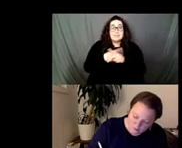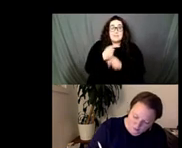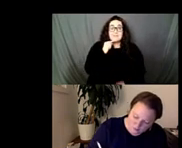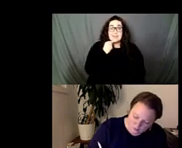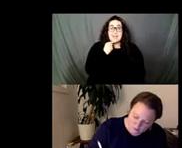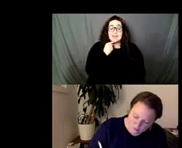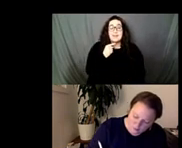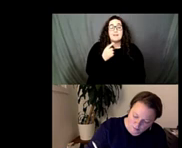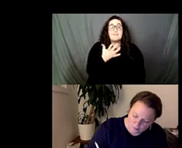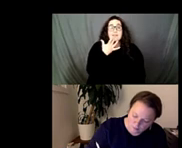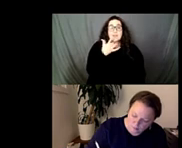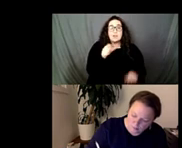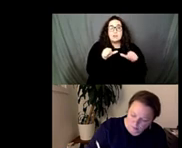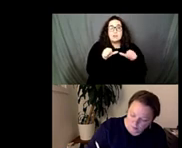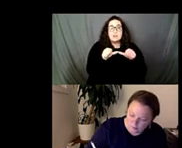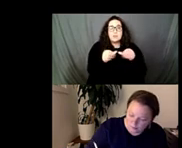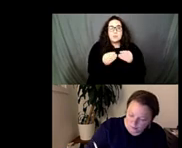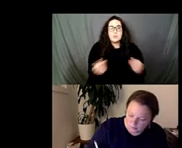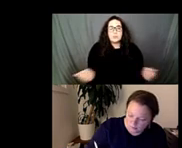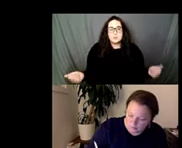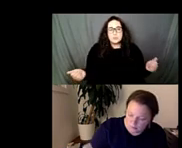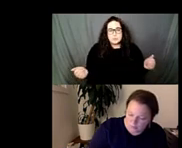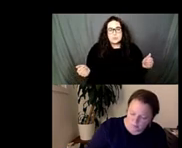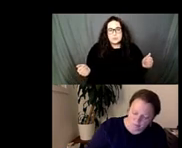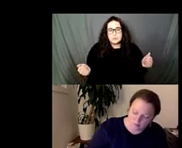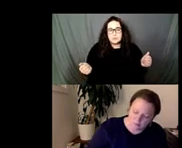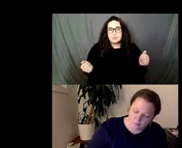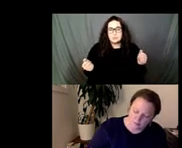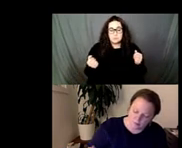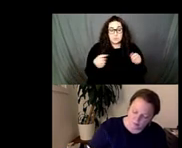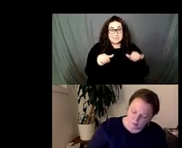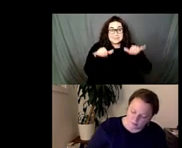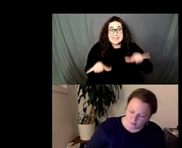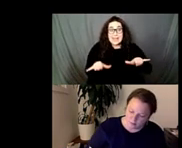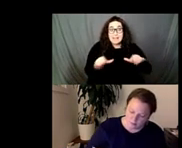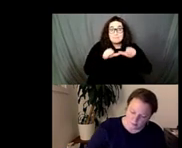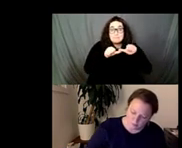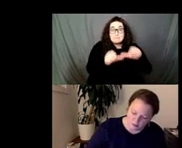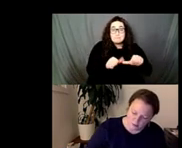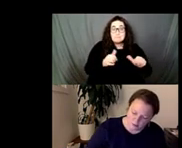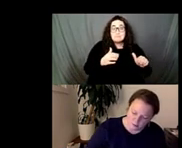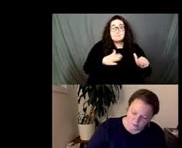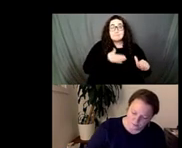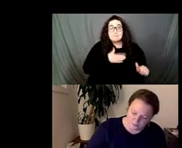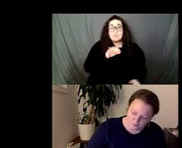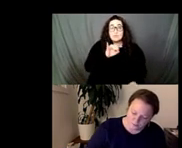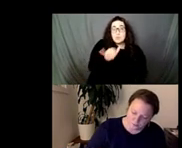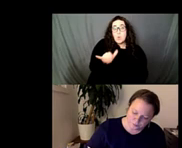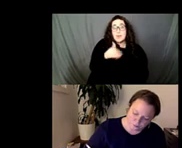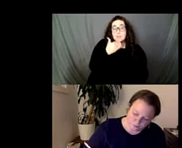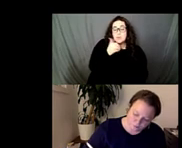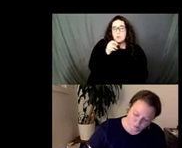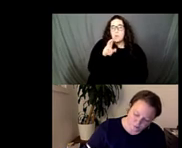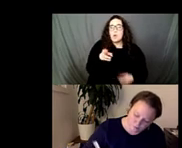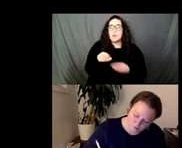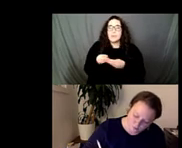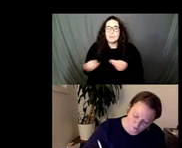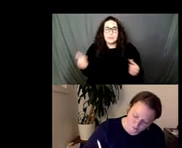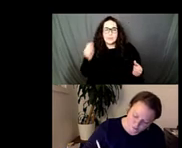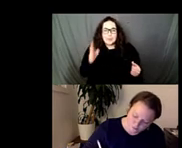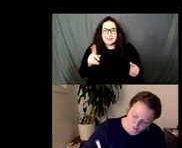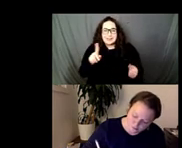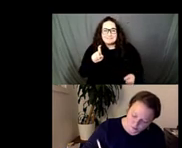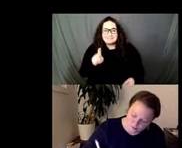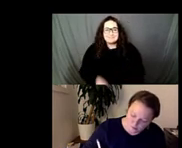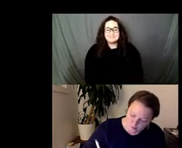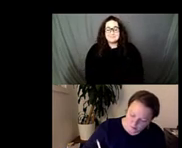time um uh thank you ebony very much for sharing your comments with us appreciate it um and let me ask